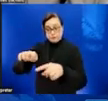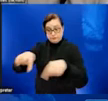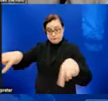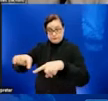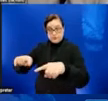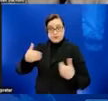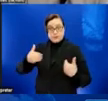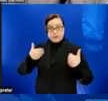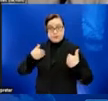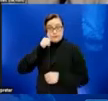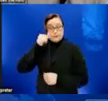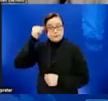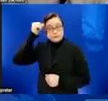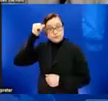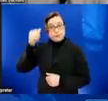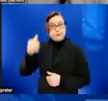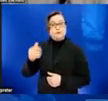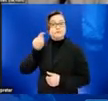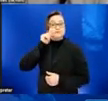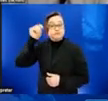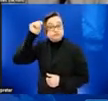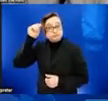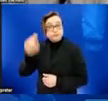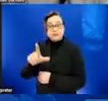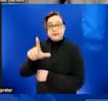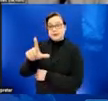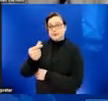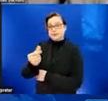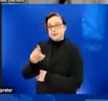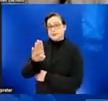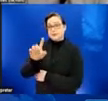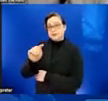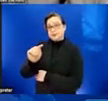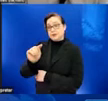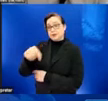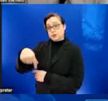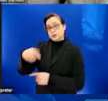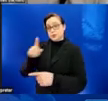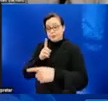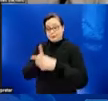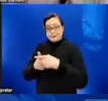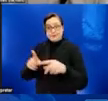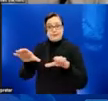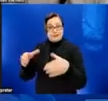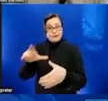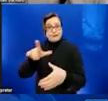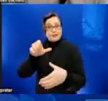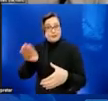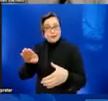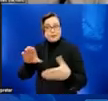through college and high school, LGBTQ plus clubs, community groups, to improve their knowledge?